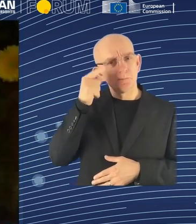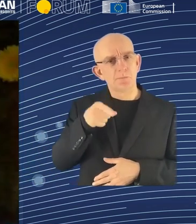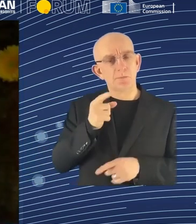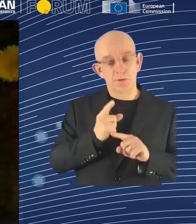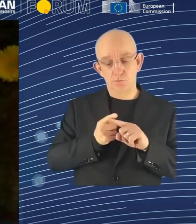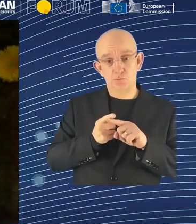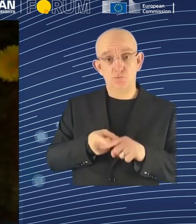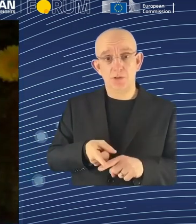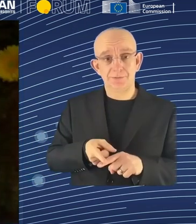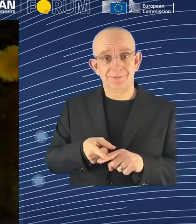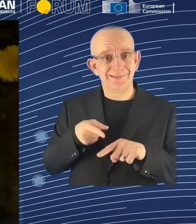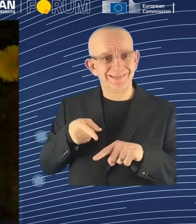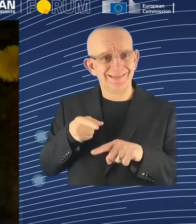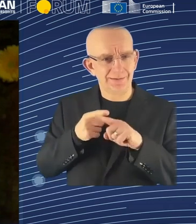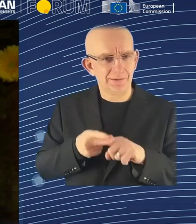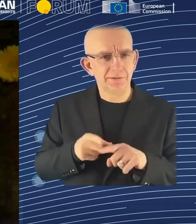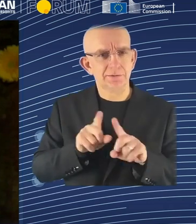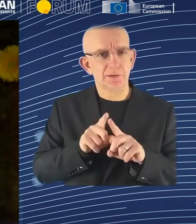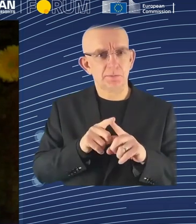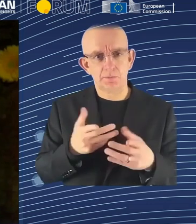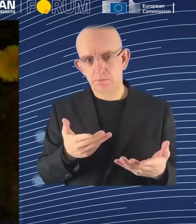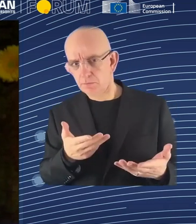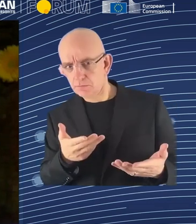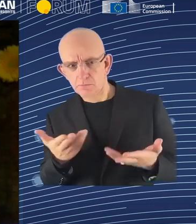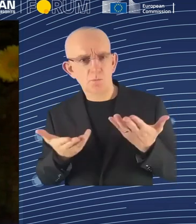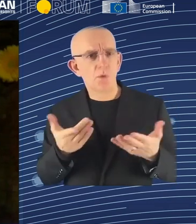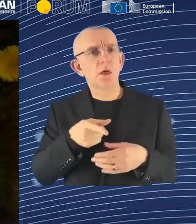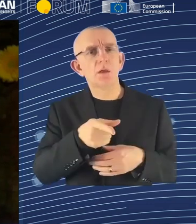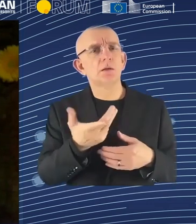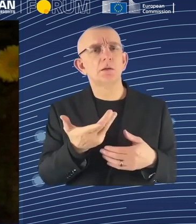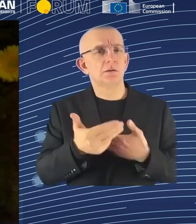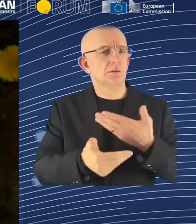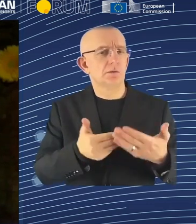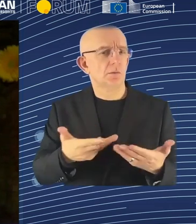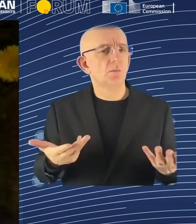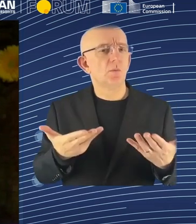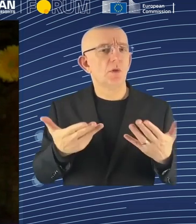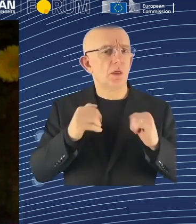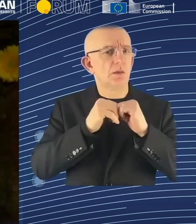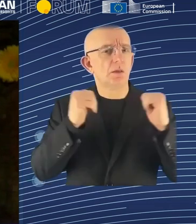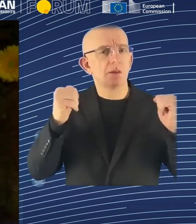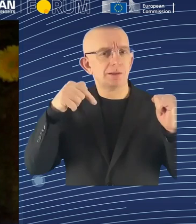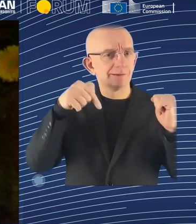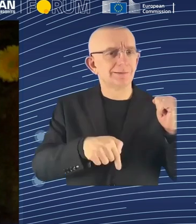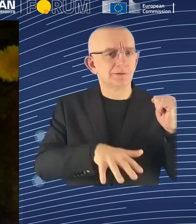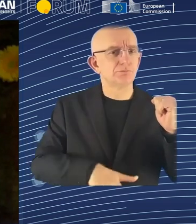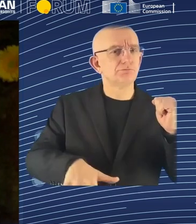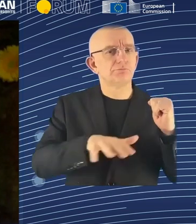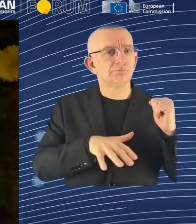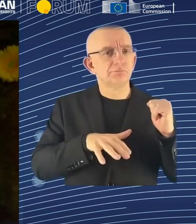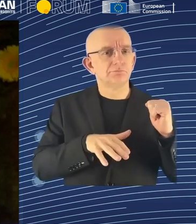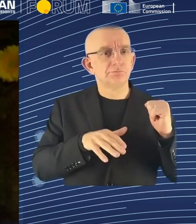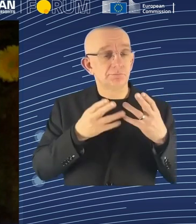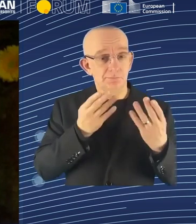A lot of people don't understand what AI is really, because the white-collar